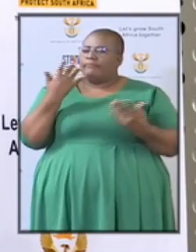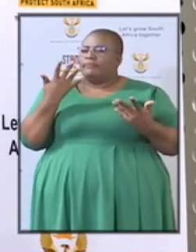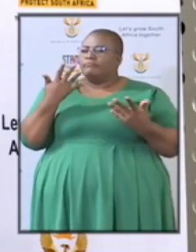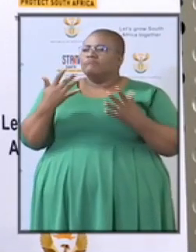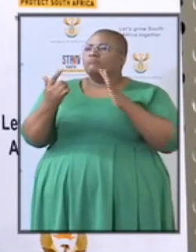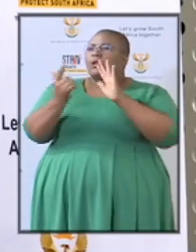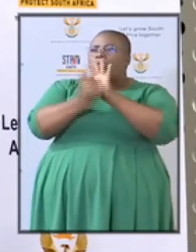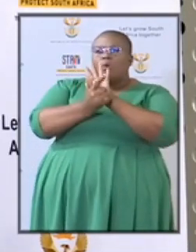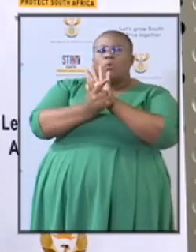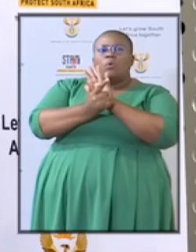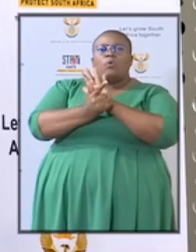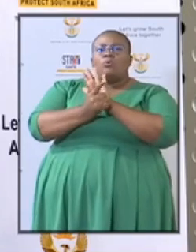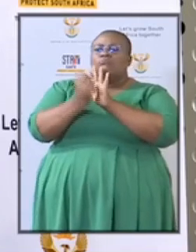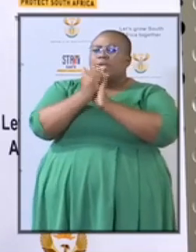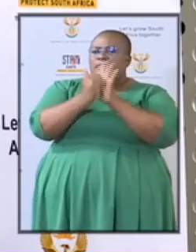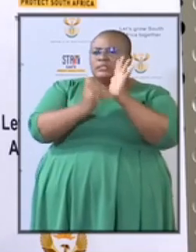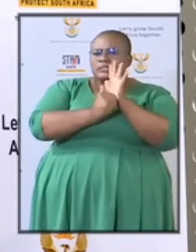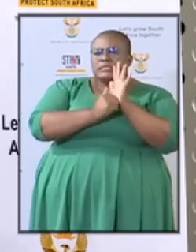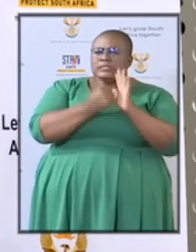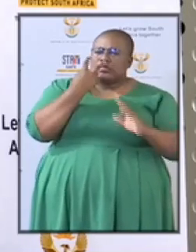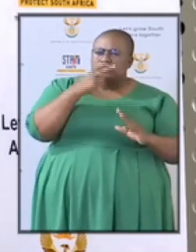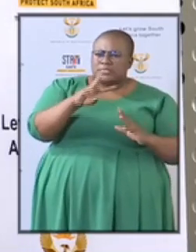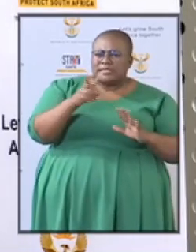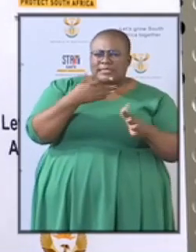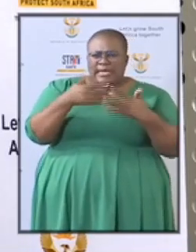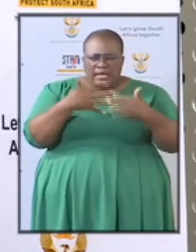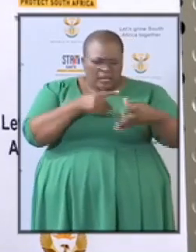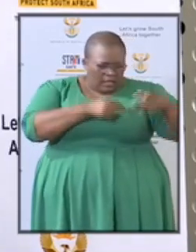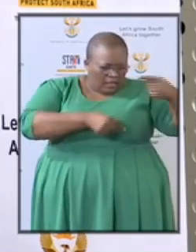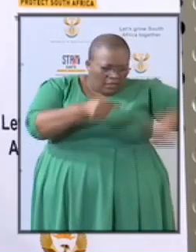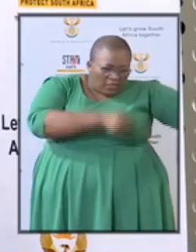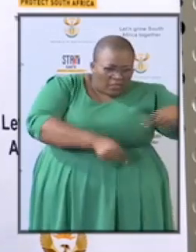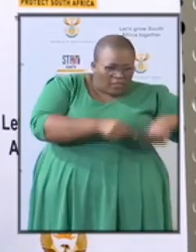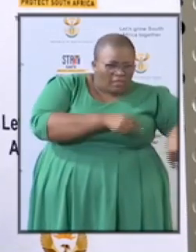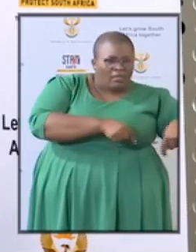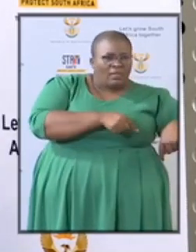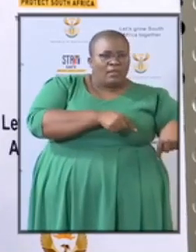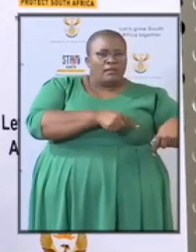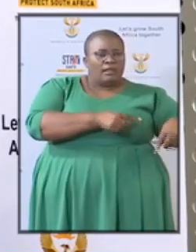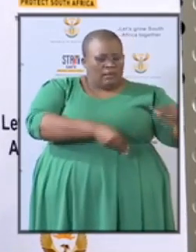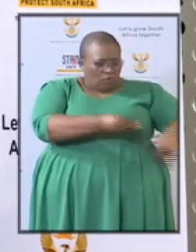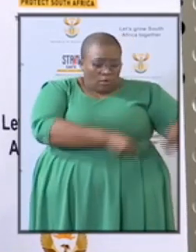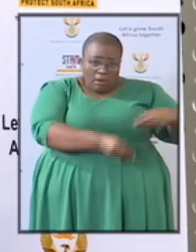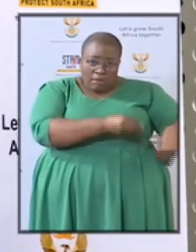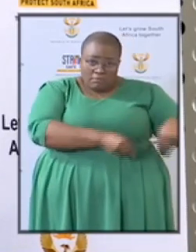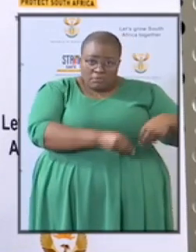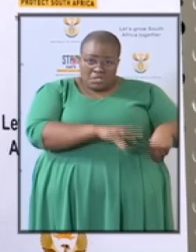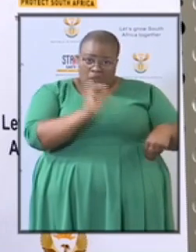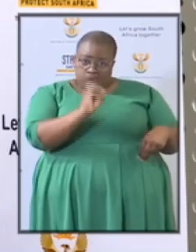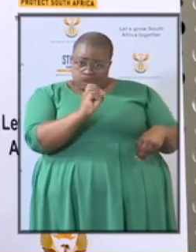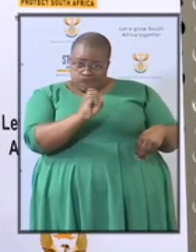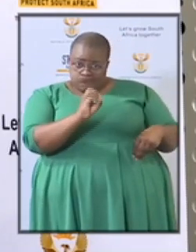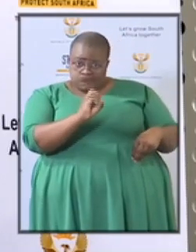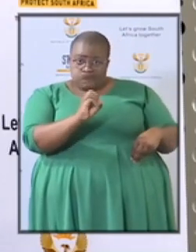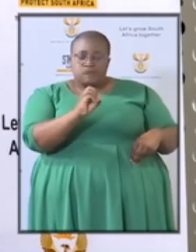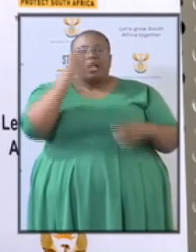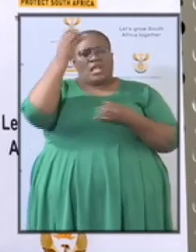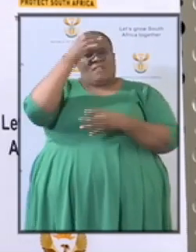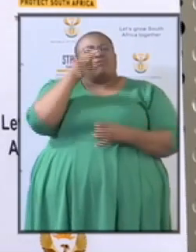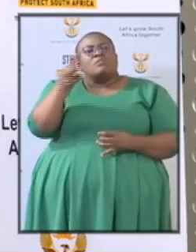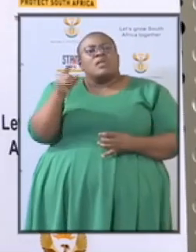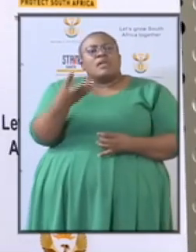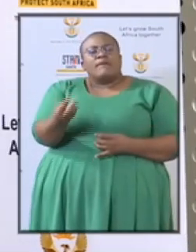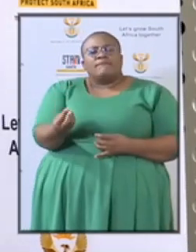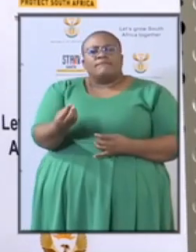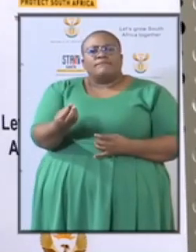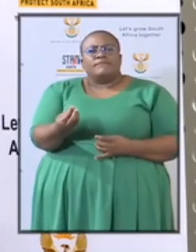allegations of any corruption, they will have the information at hand. It is aimed to ensure that it